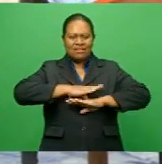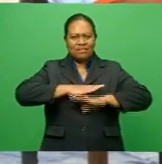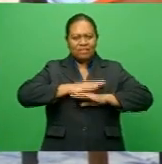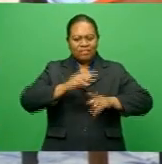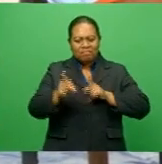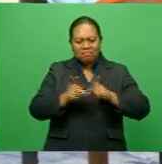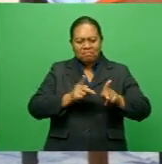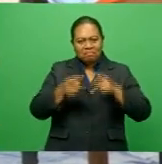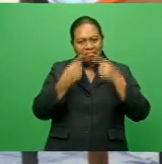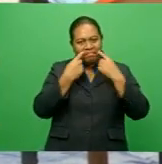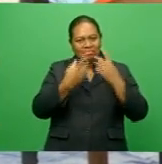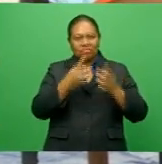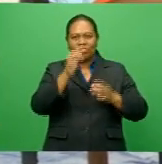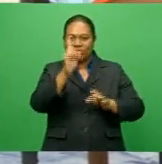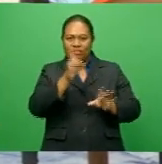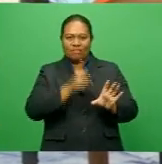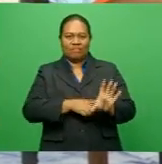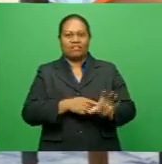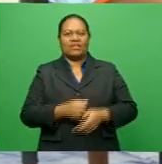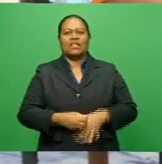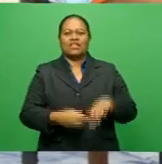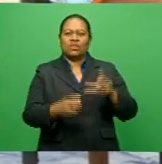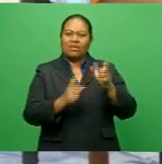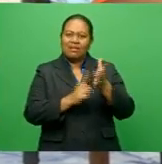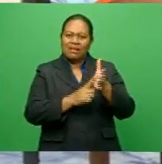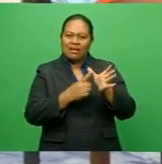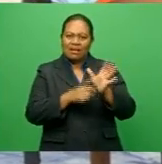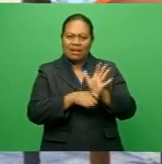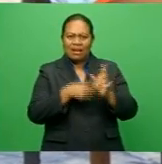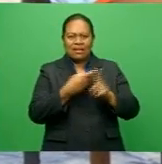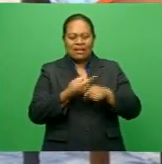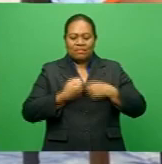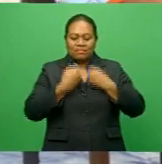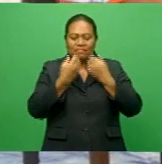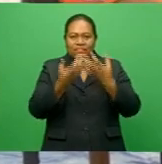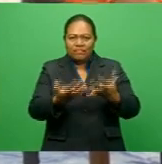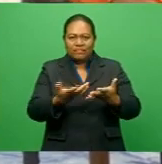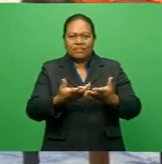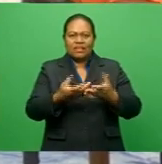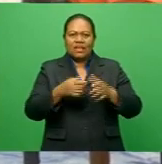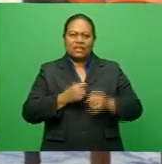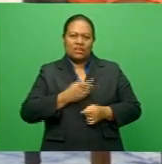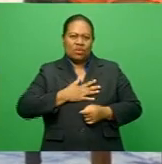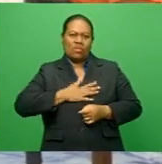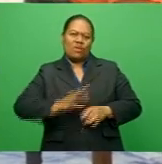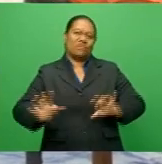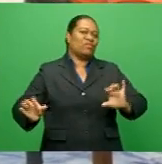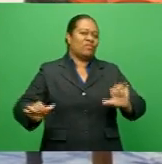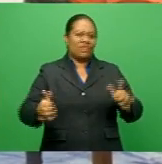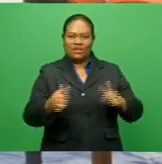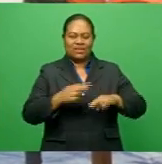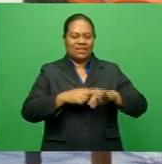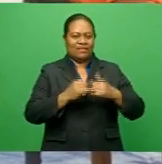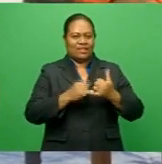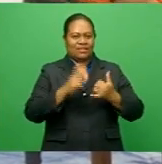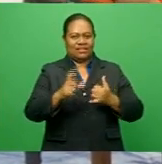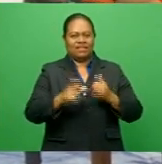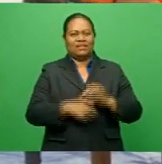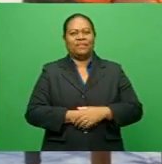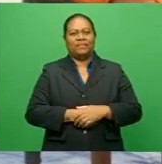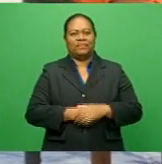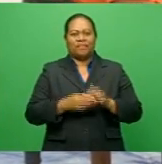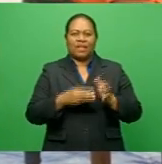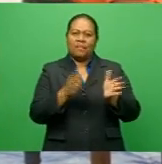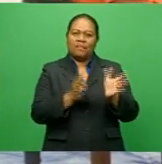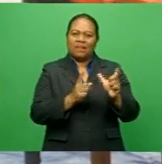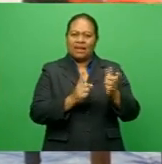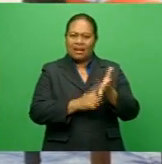for one more year. Mohan says Clark has given notice of his intention to end his service with FSC. Mohan says